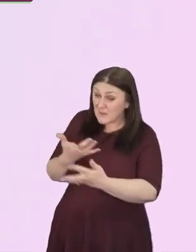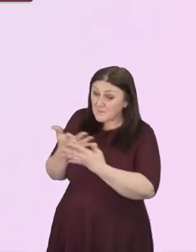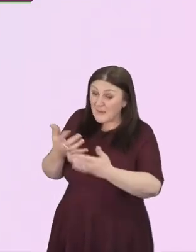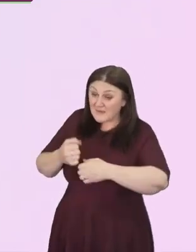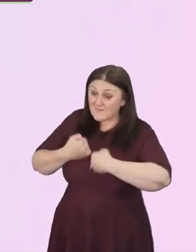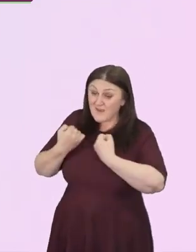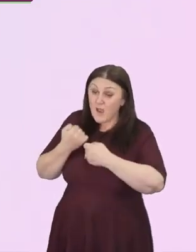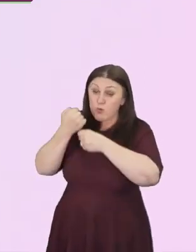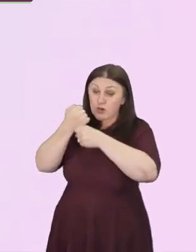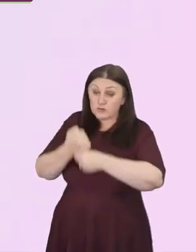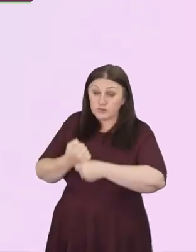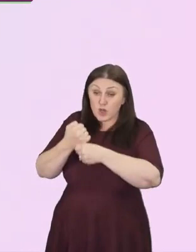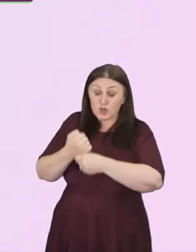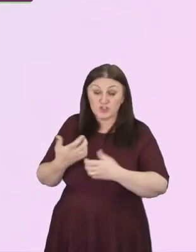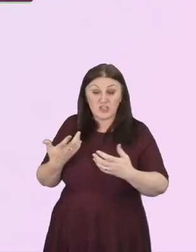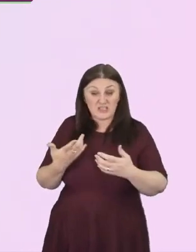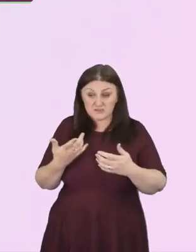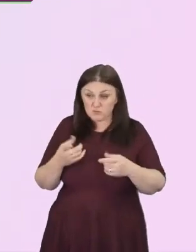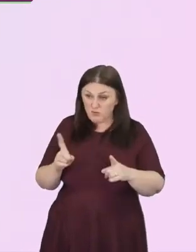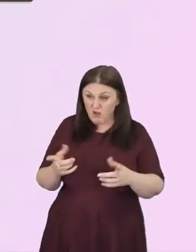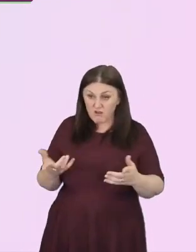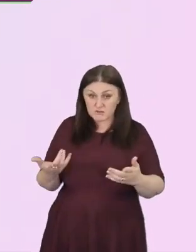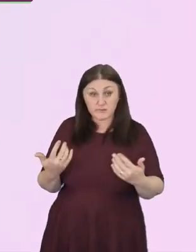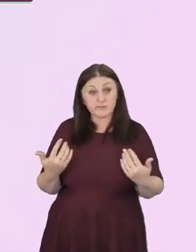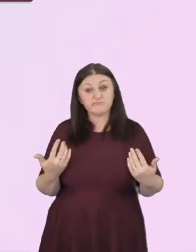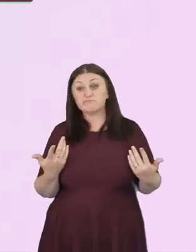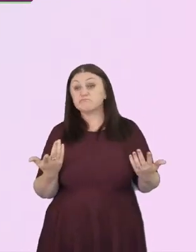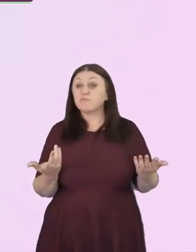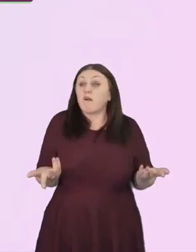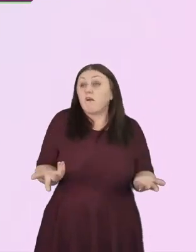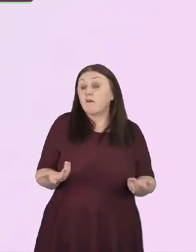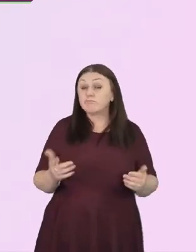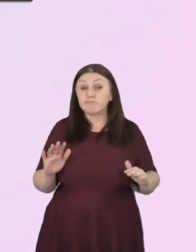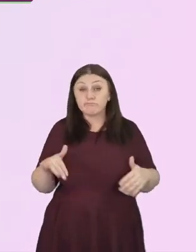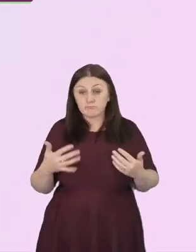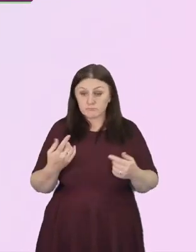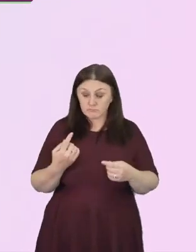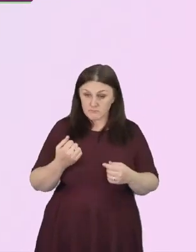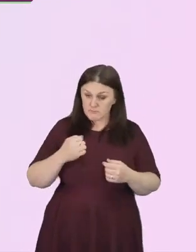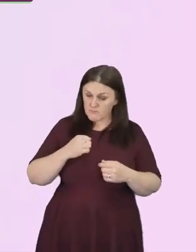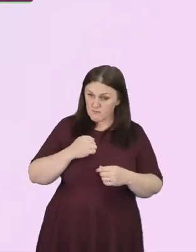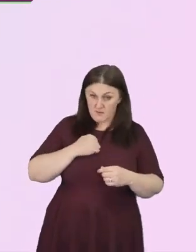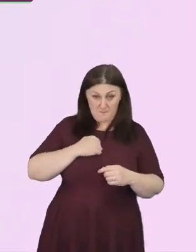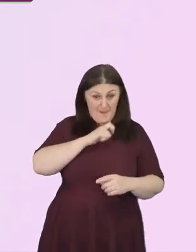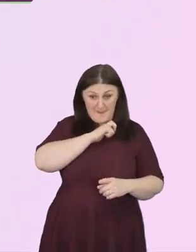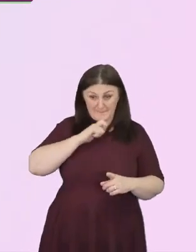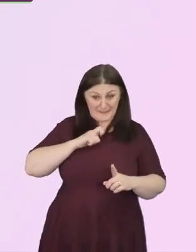just indifference. My minister never mentioned it at all.